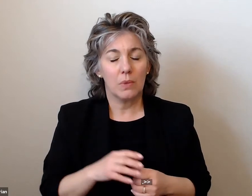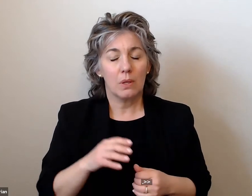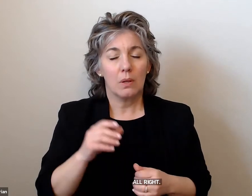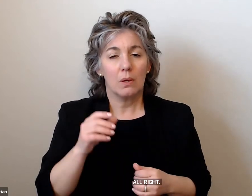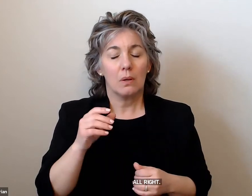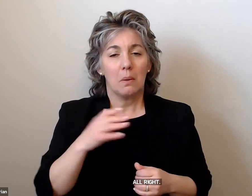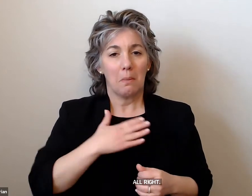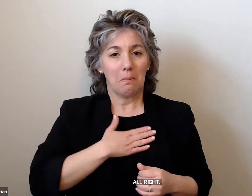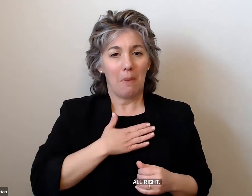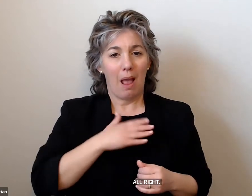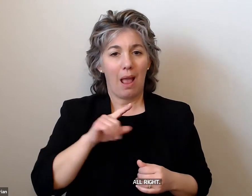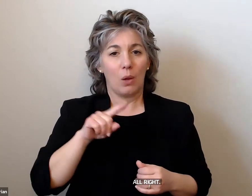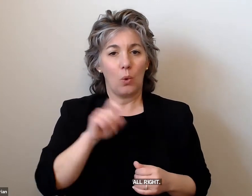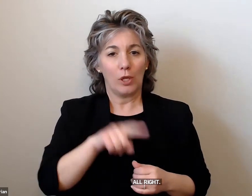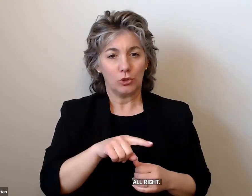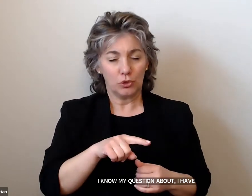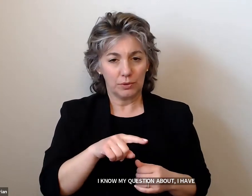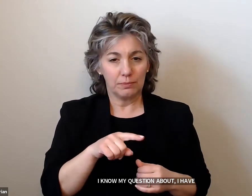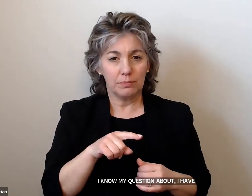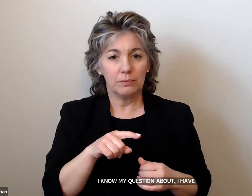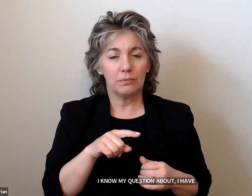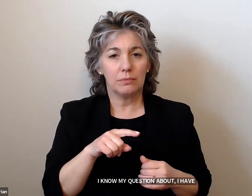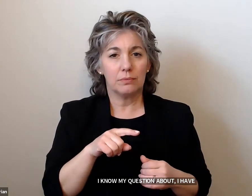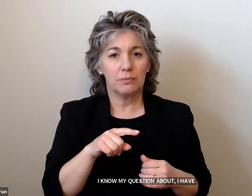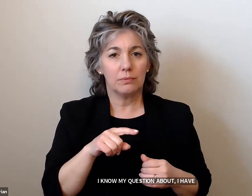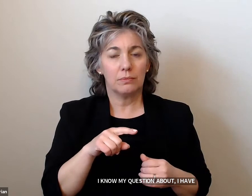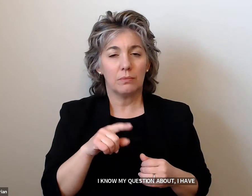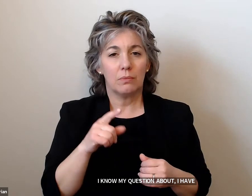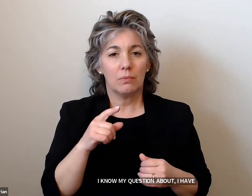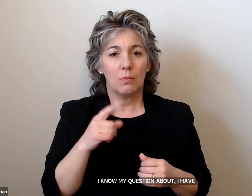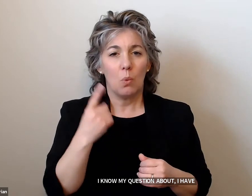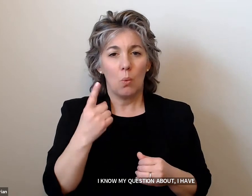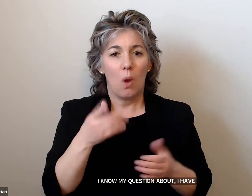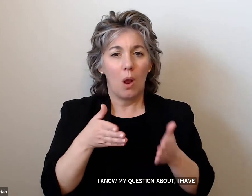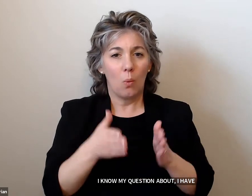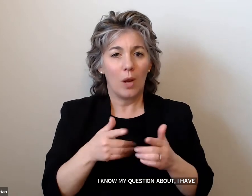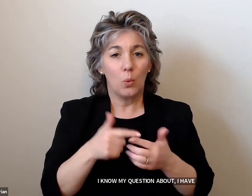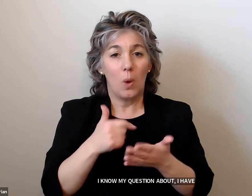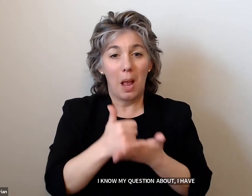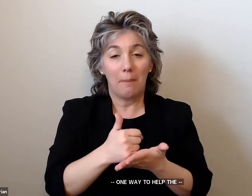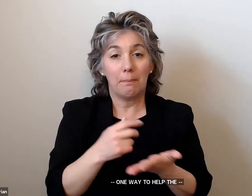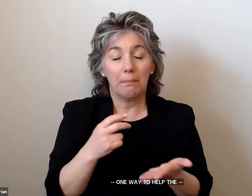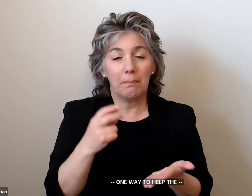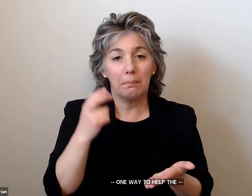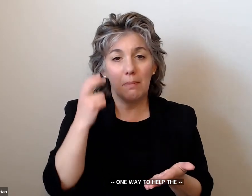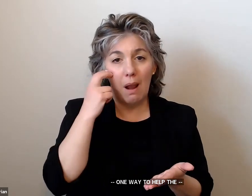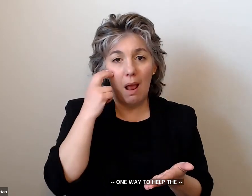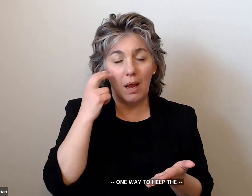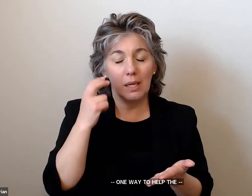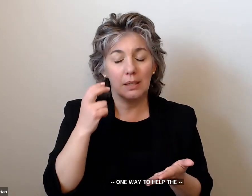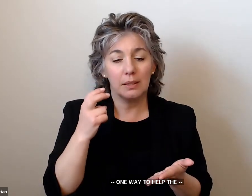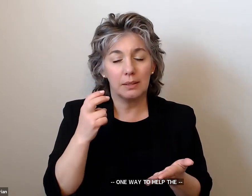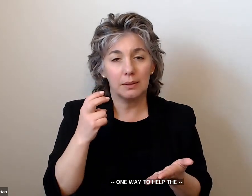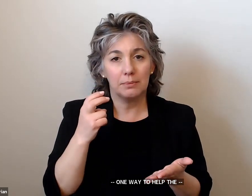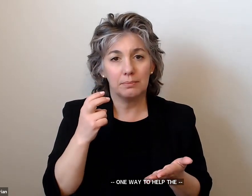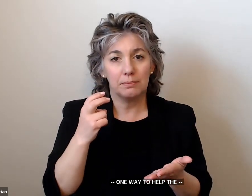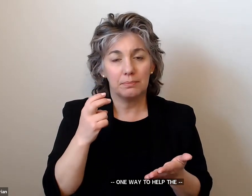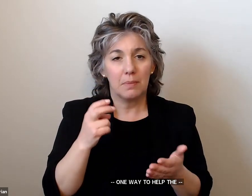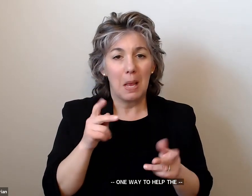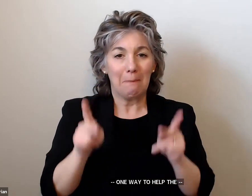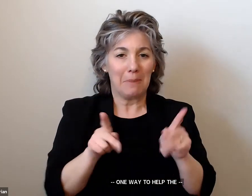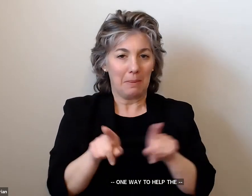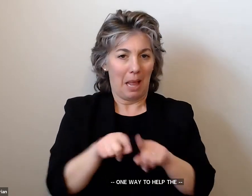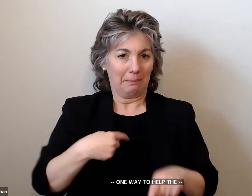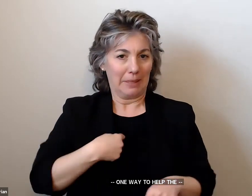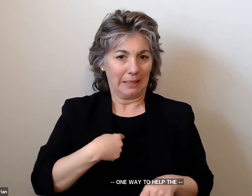about – I have one way to help the blind – help the people like